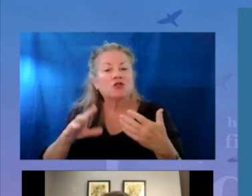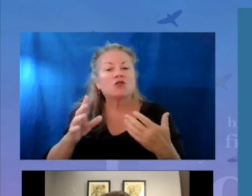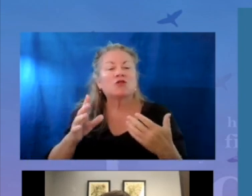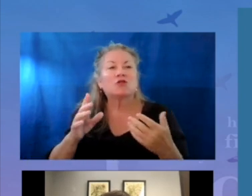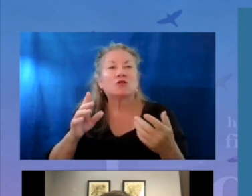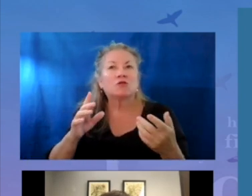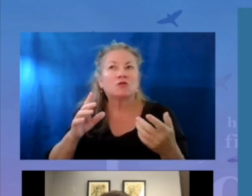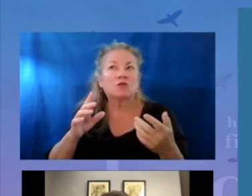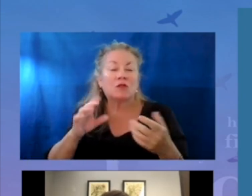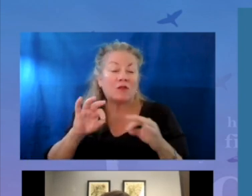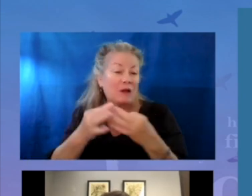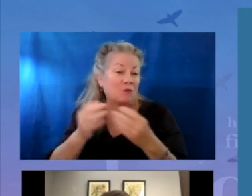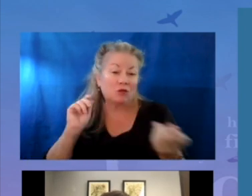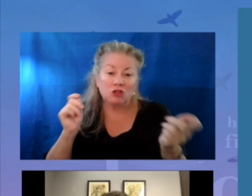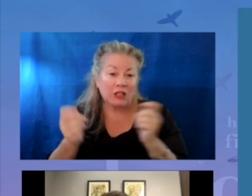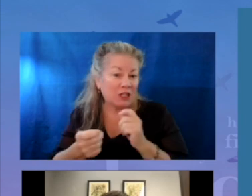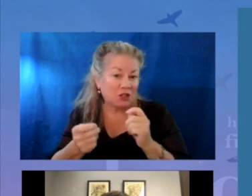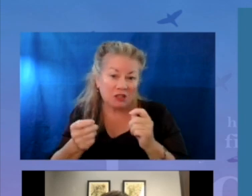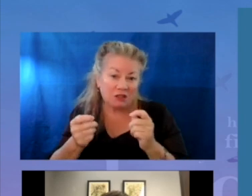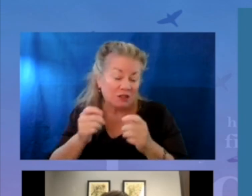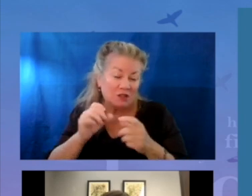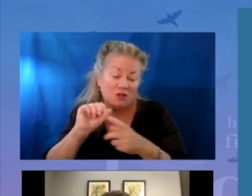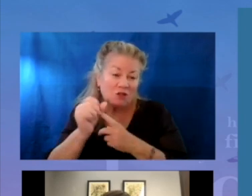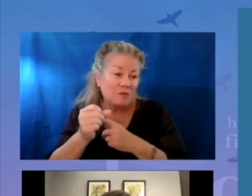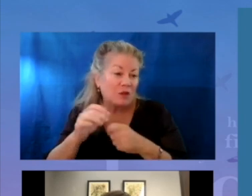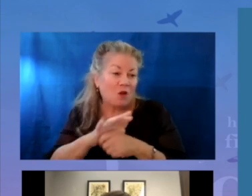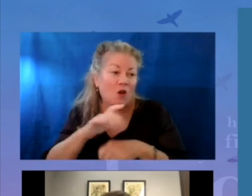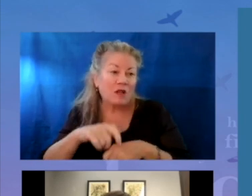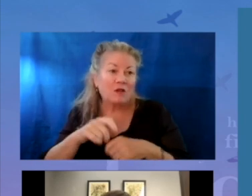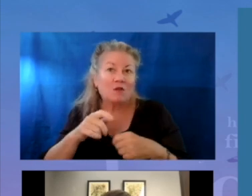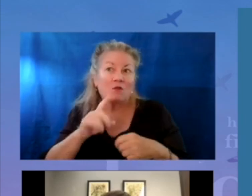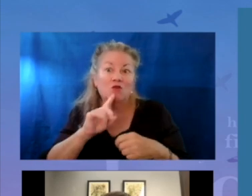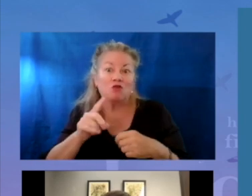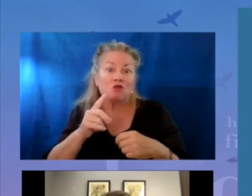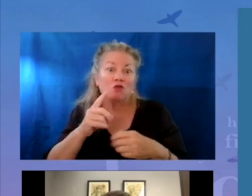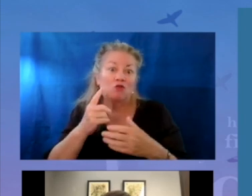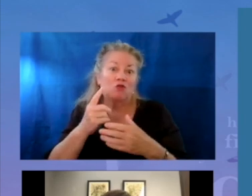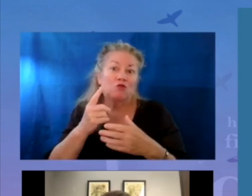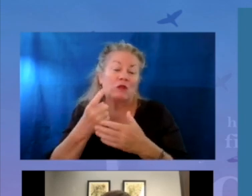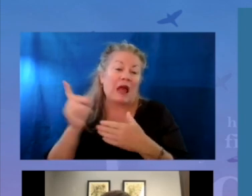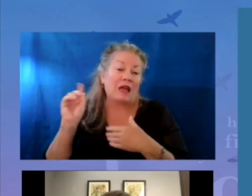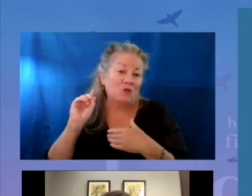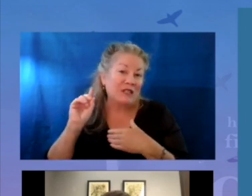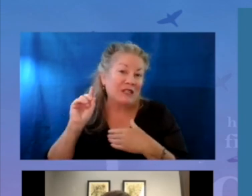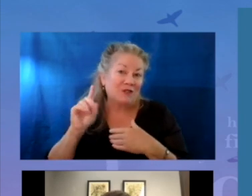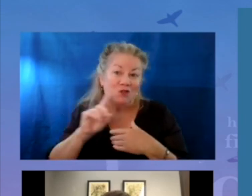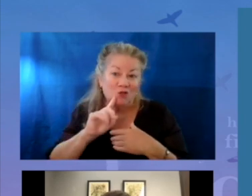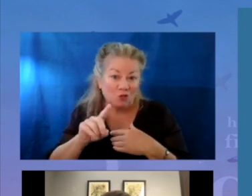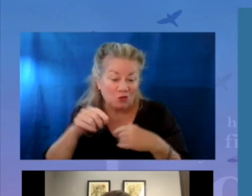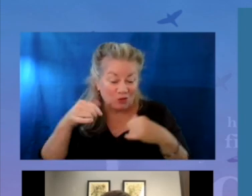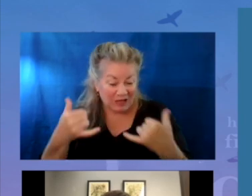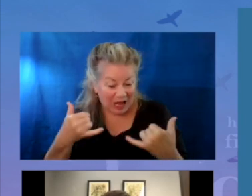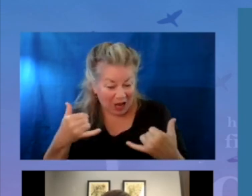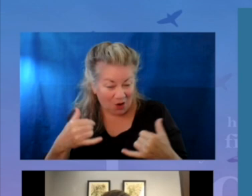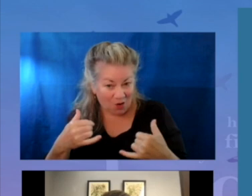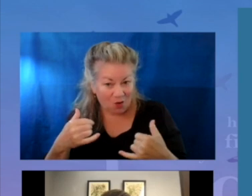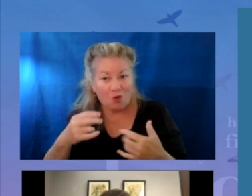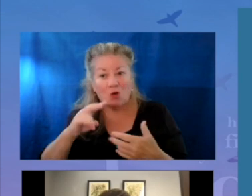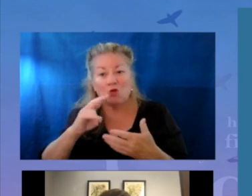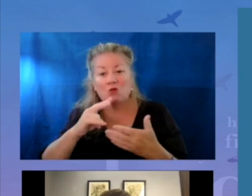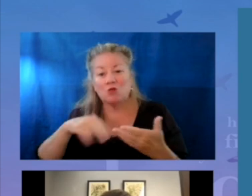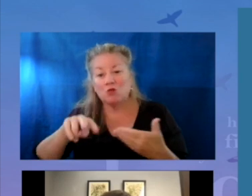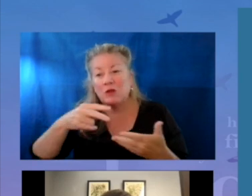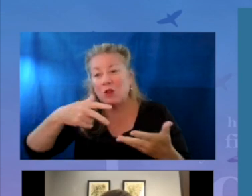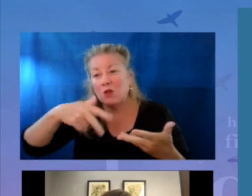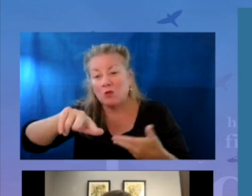circumstances all the time. And what was true last check-in might not be true a few